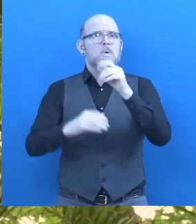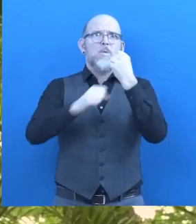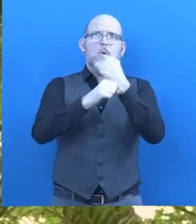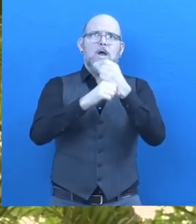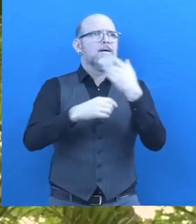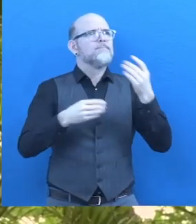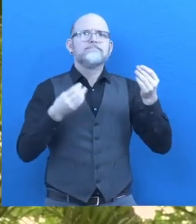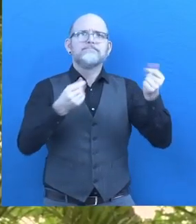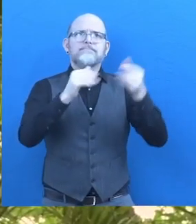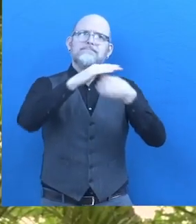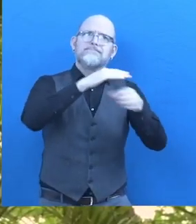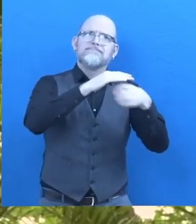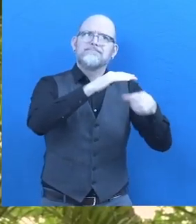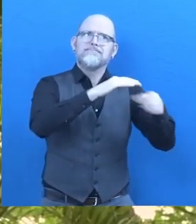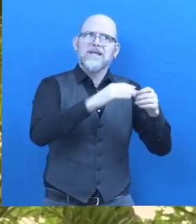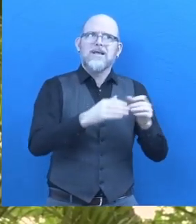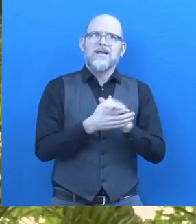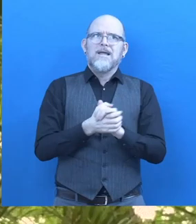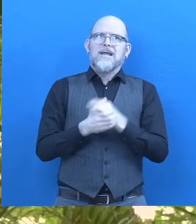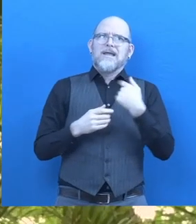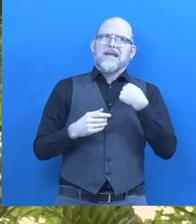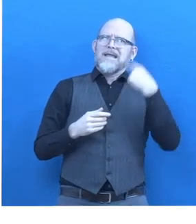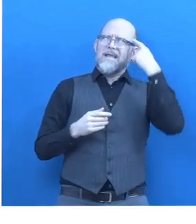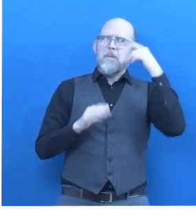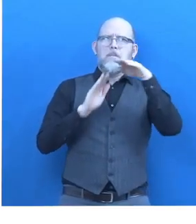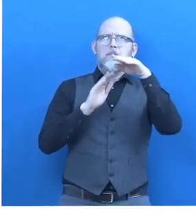public policies and access to formal education.